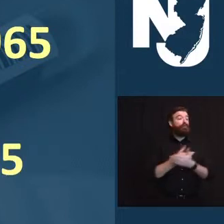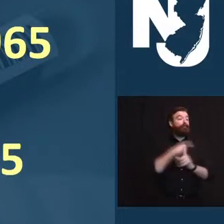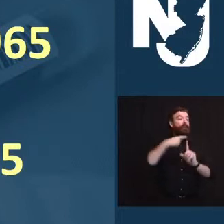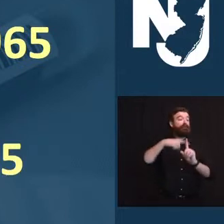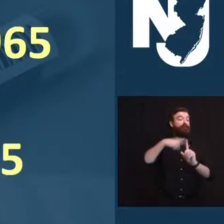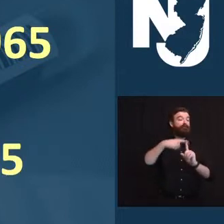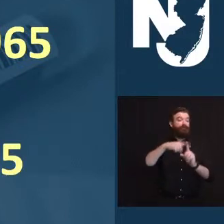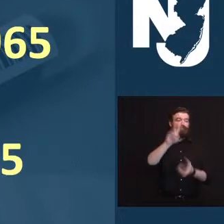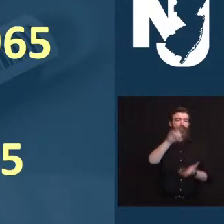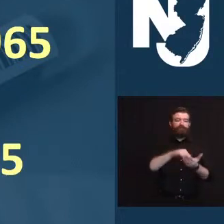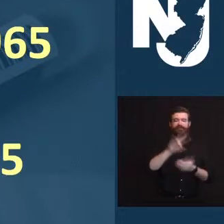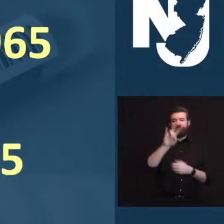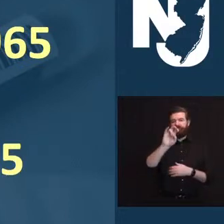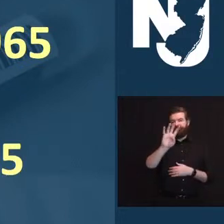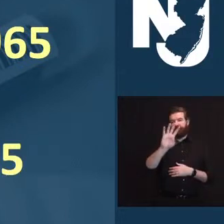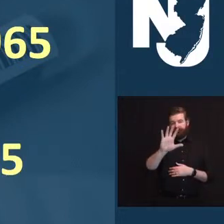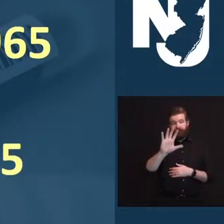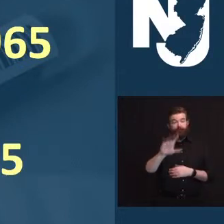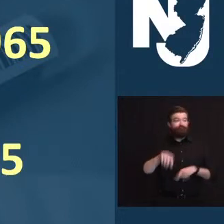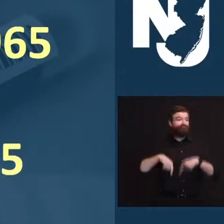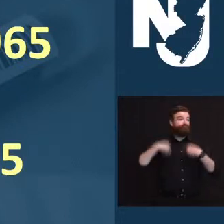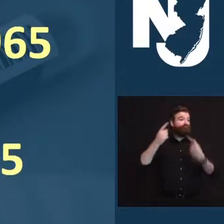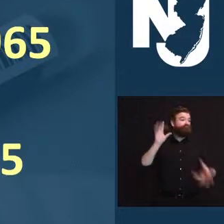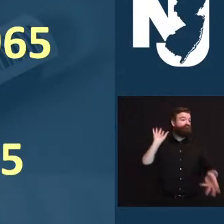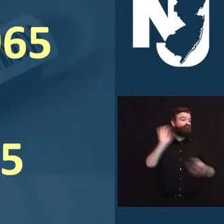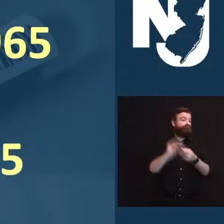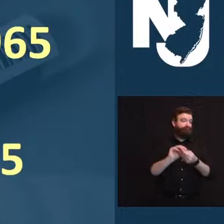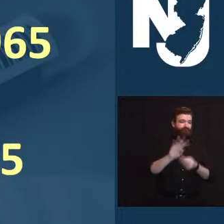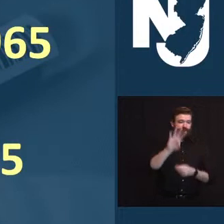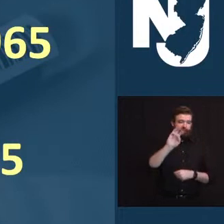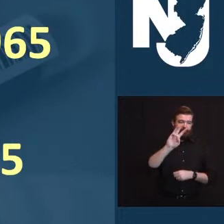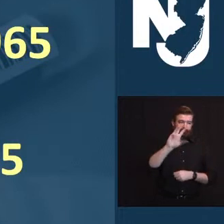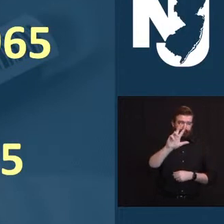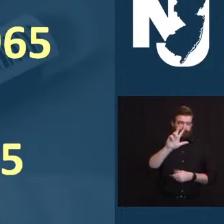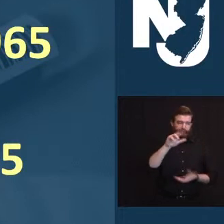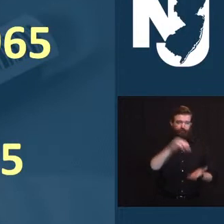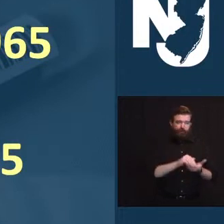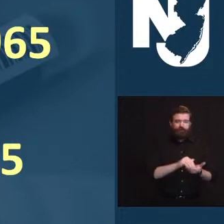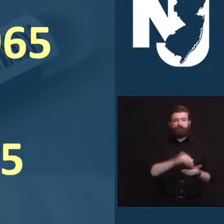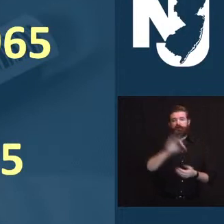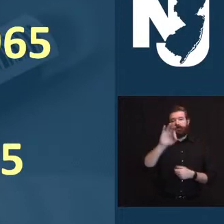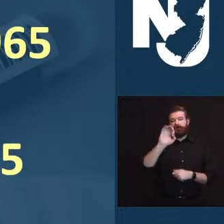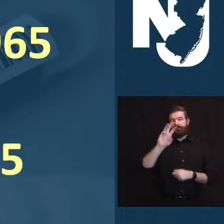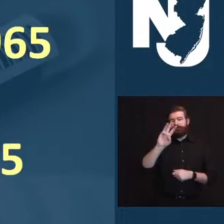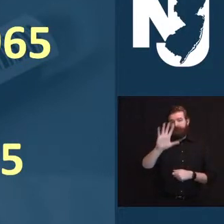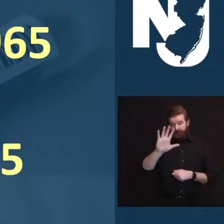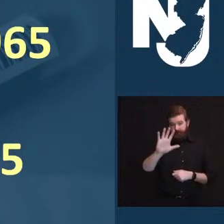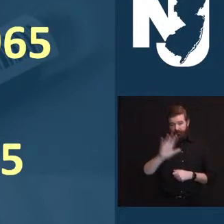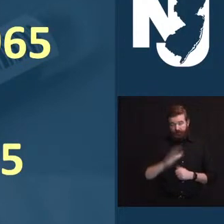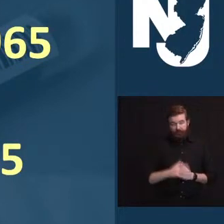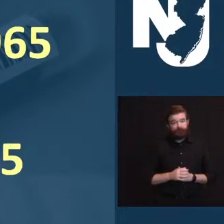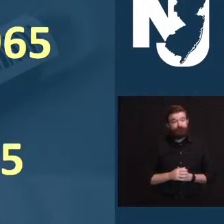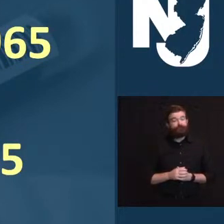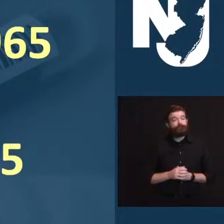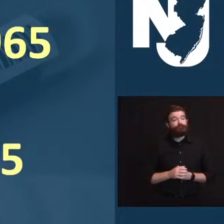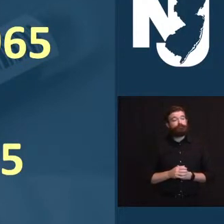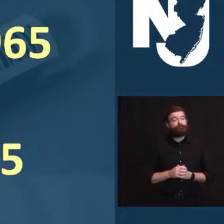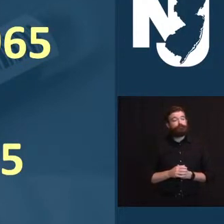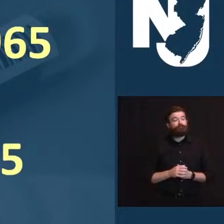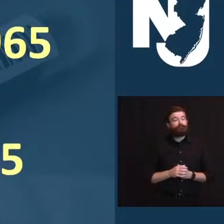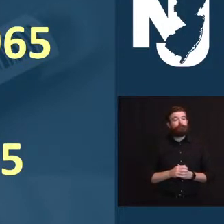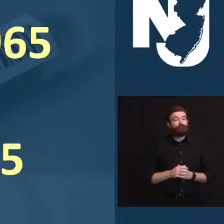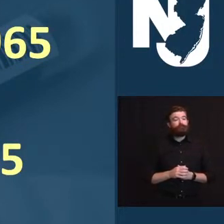,965. And Judy, I know you're privately working on both PCR and antigen, and hopefully in the new year